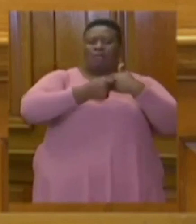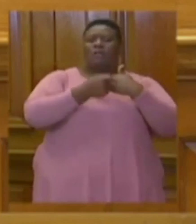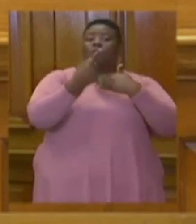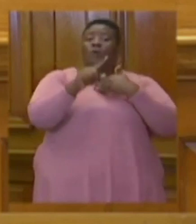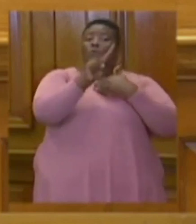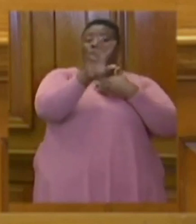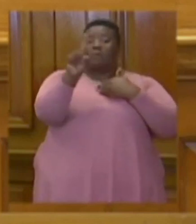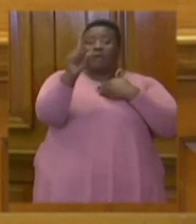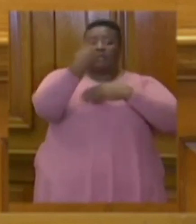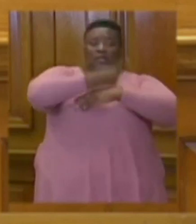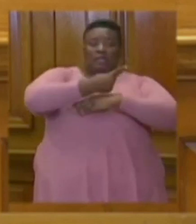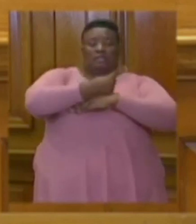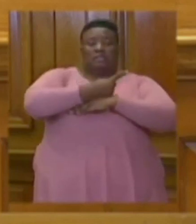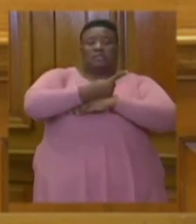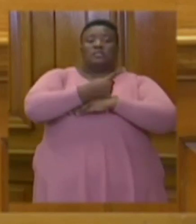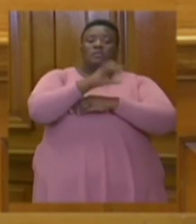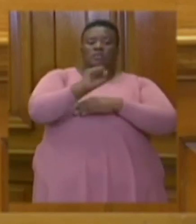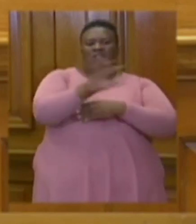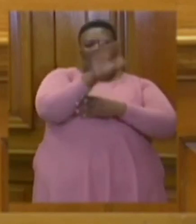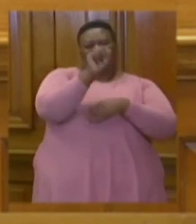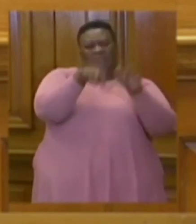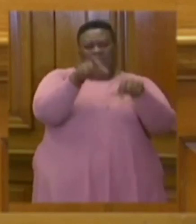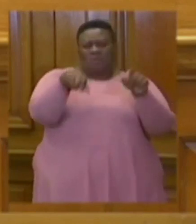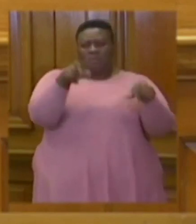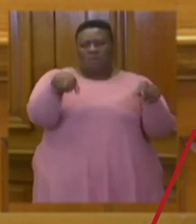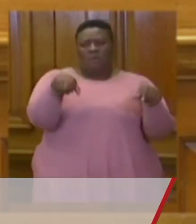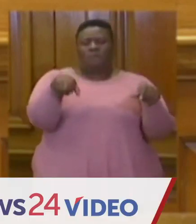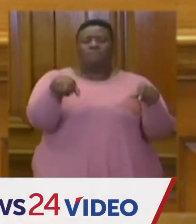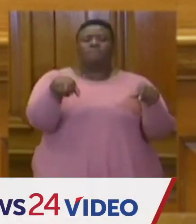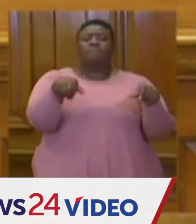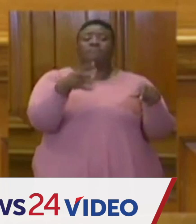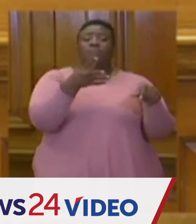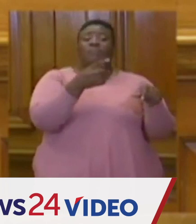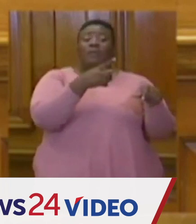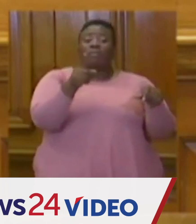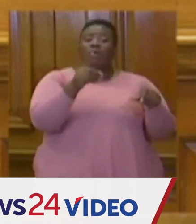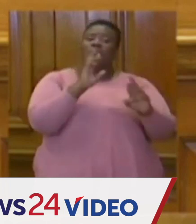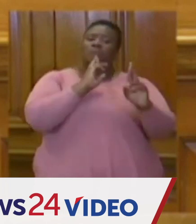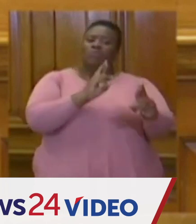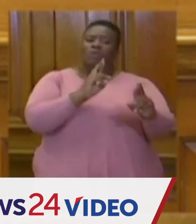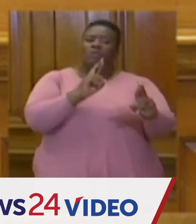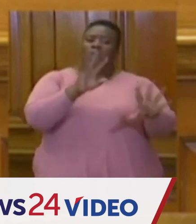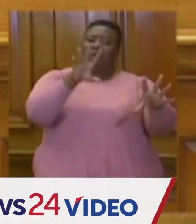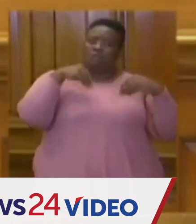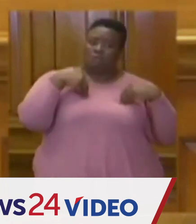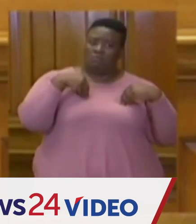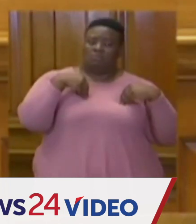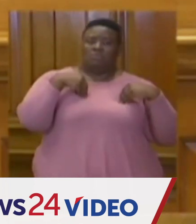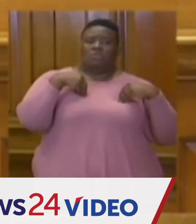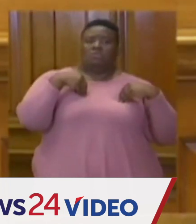South Africans have, for the most part, responded reasonably